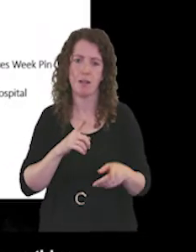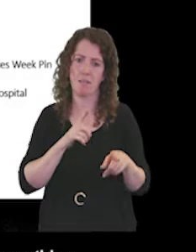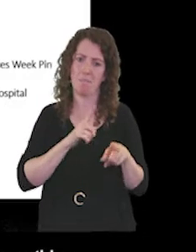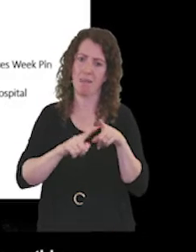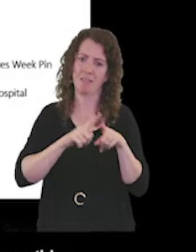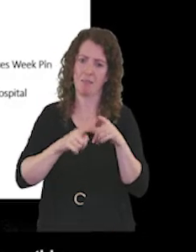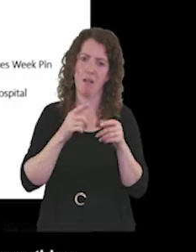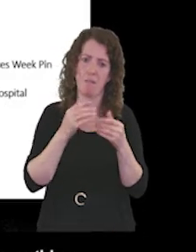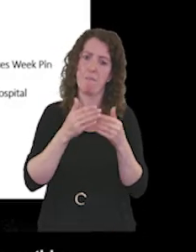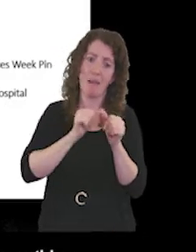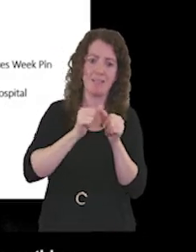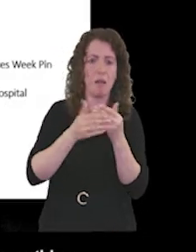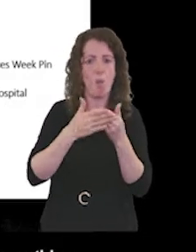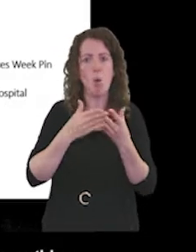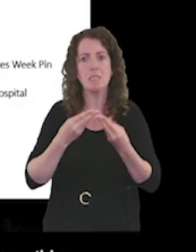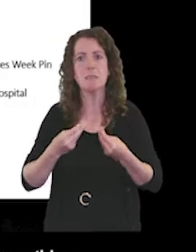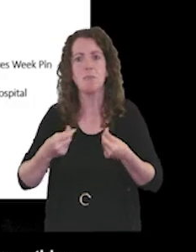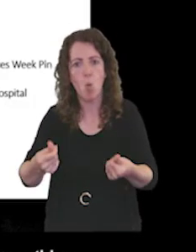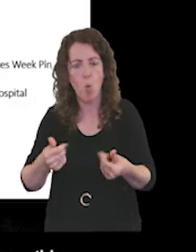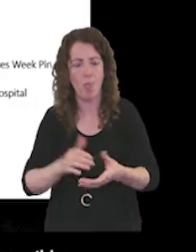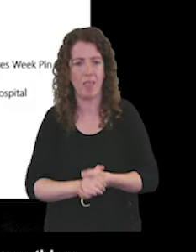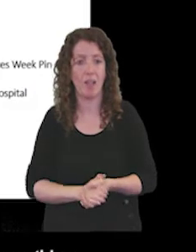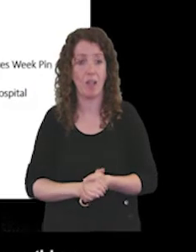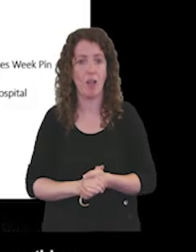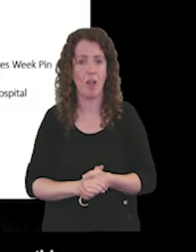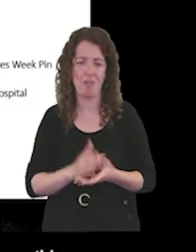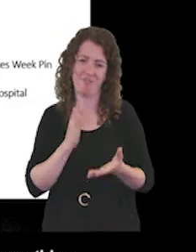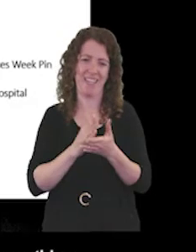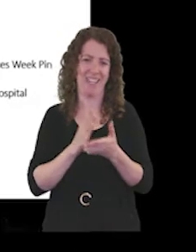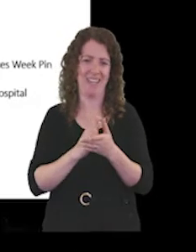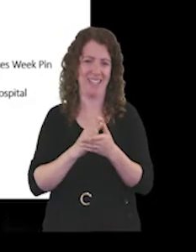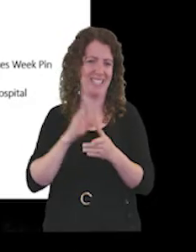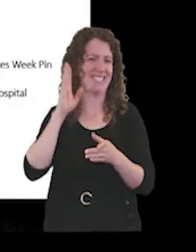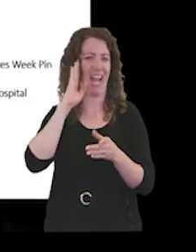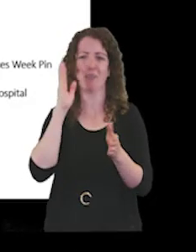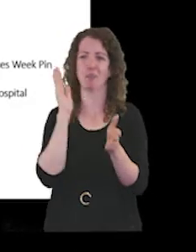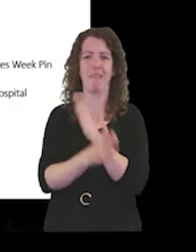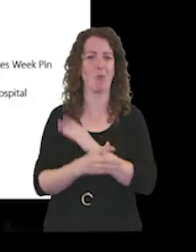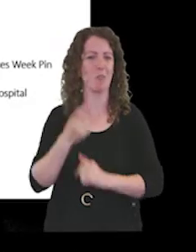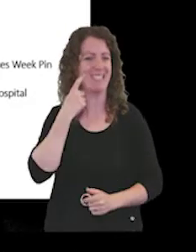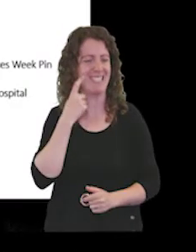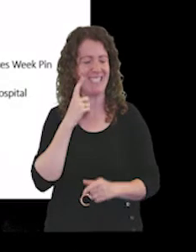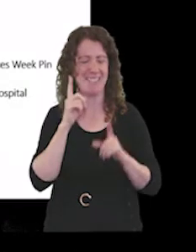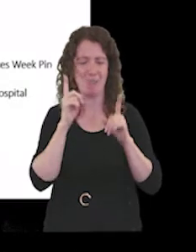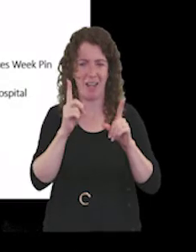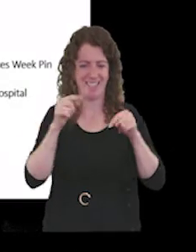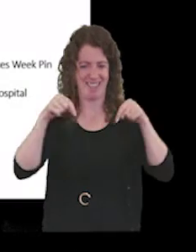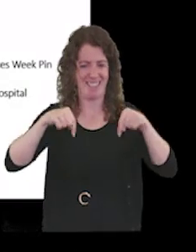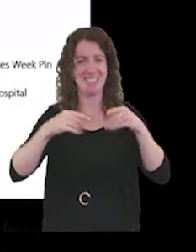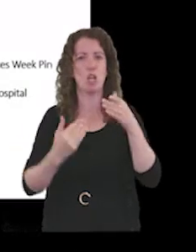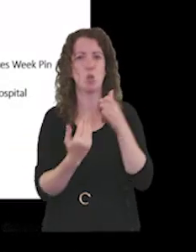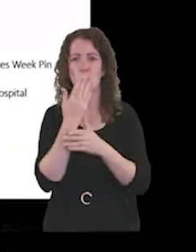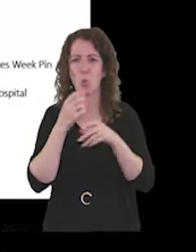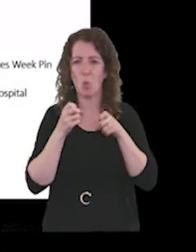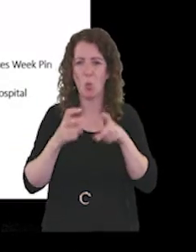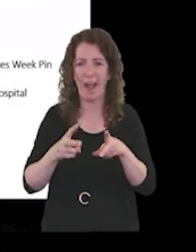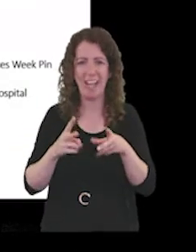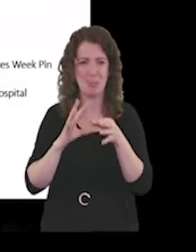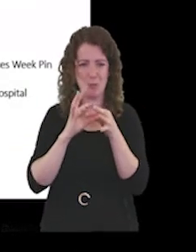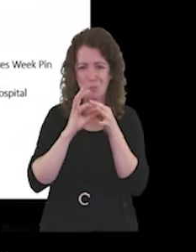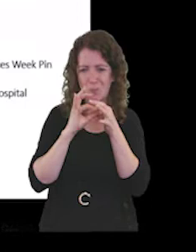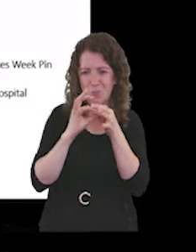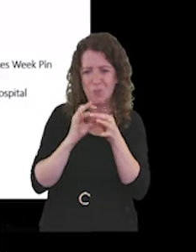So on paper, it sounds an easy thing to do. But this is a very new way of coordinated